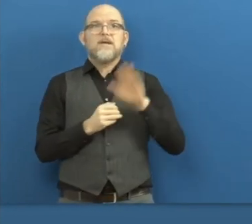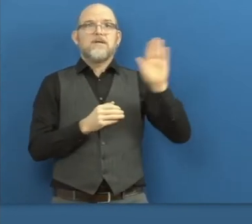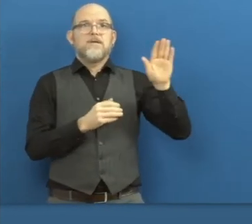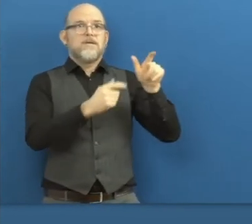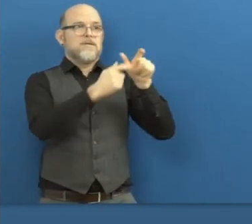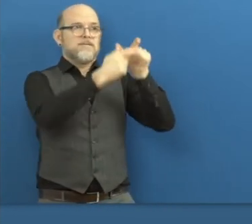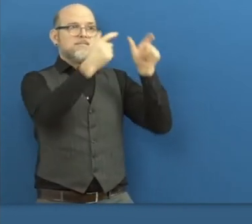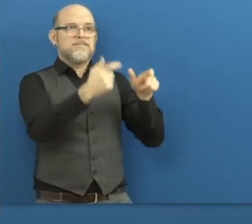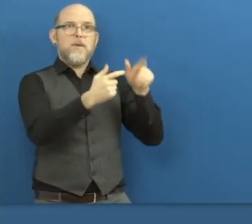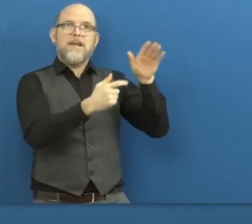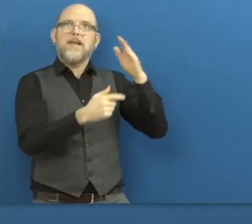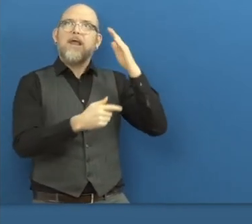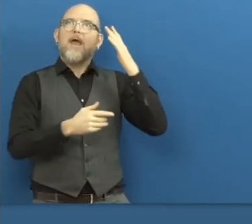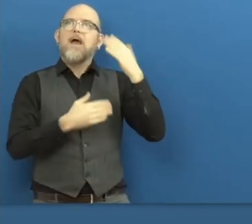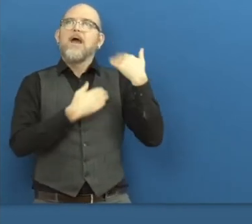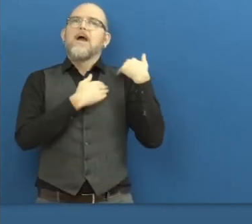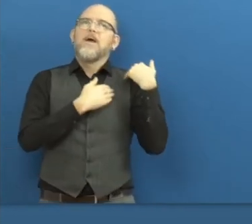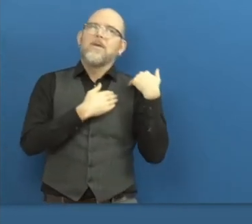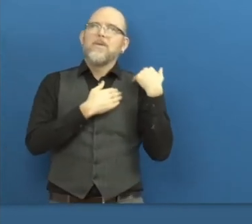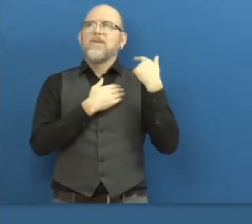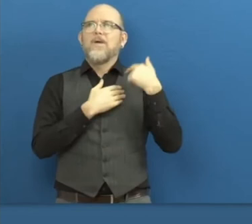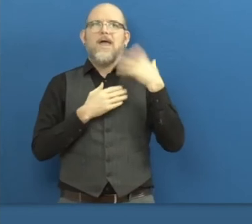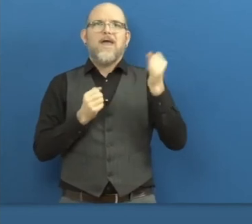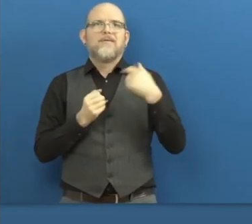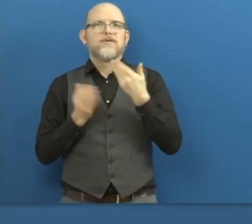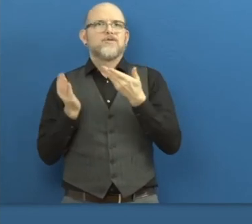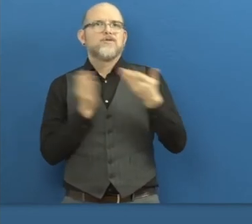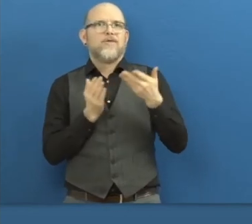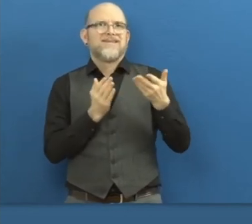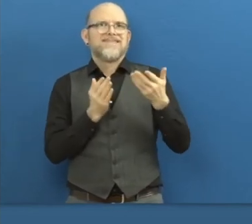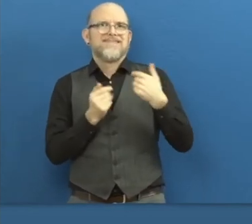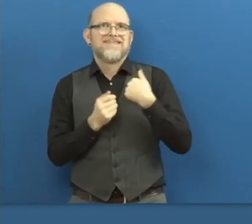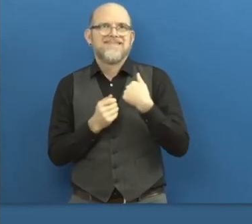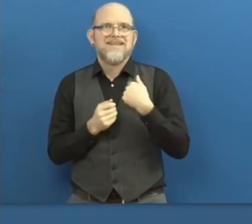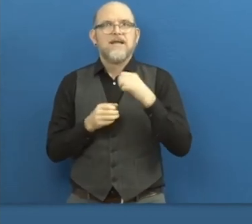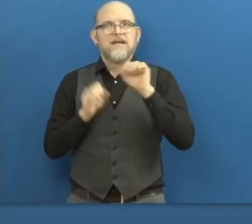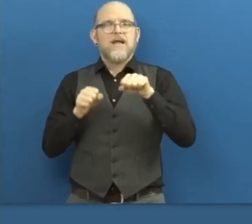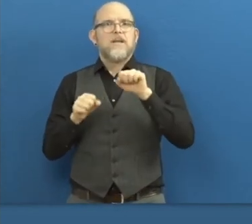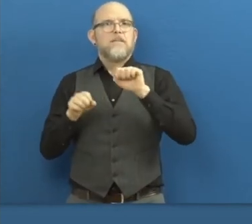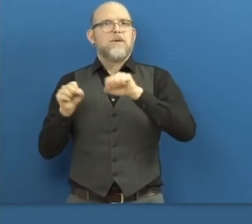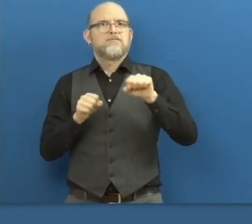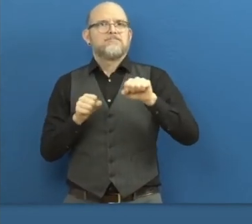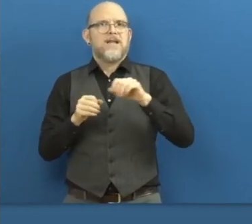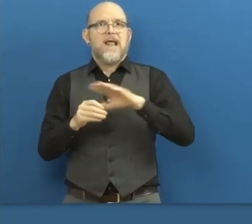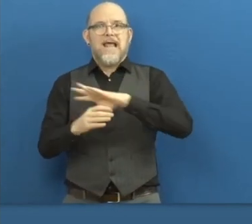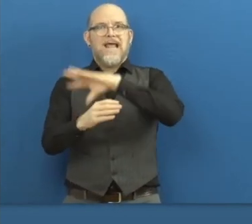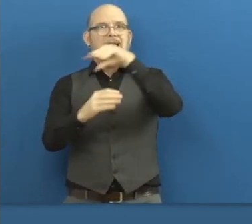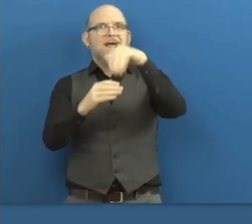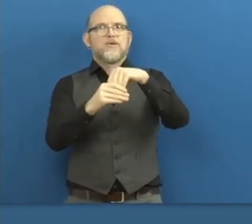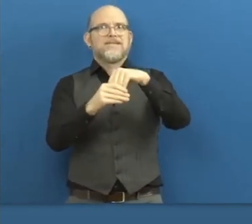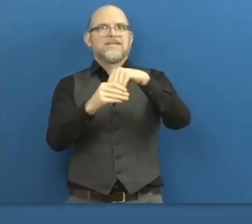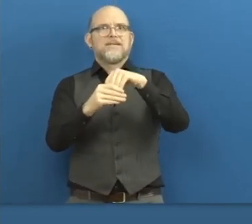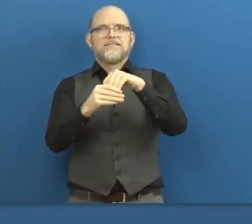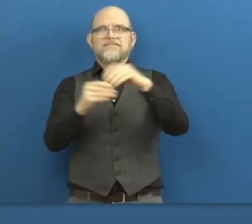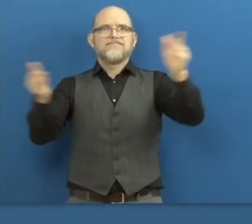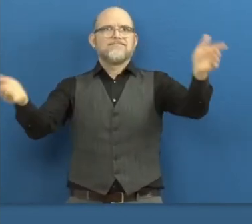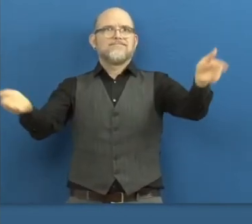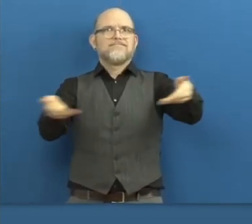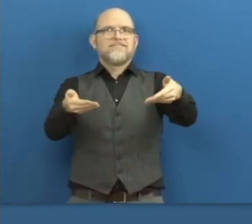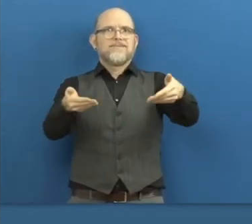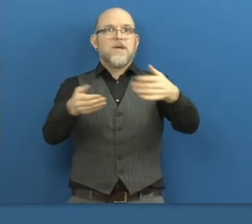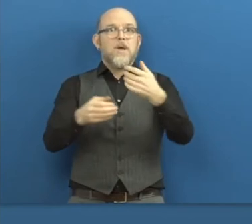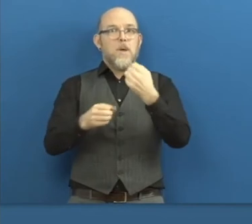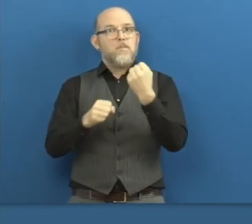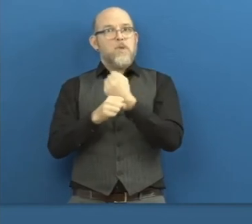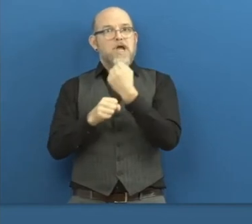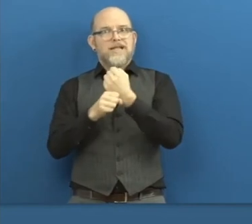employer, be able to be inclusive, and develop an inclusive culture in the organization.